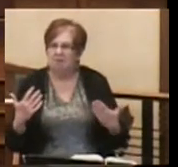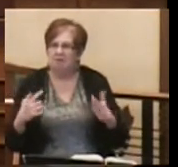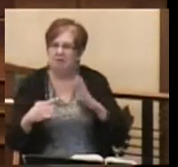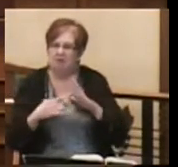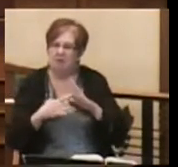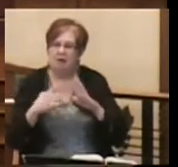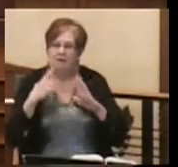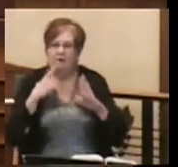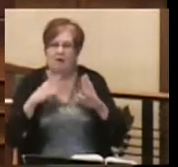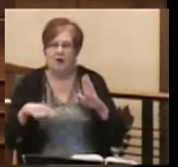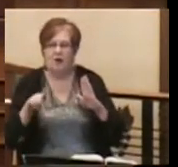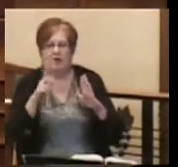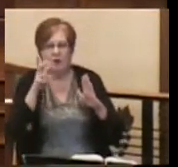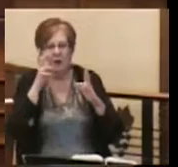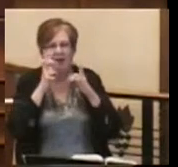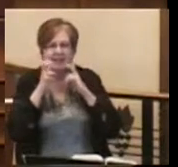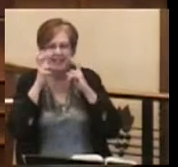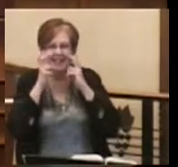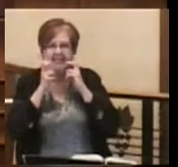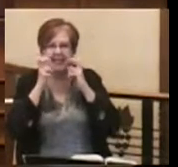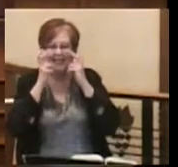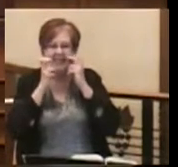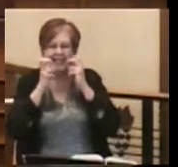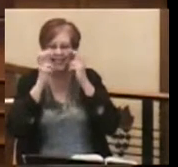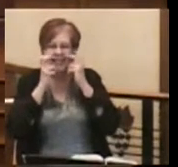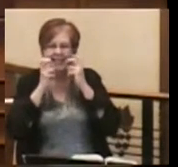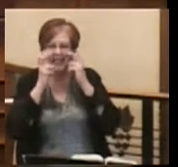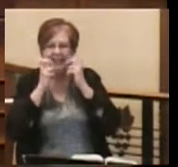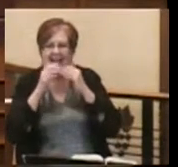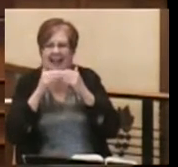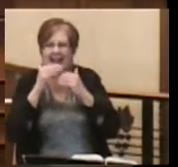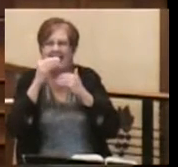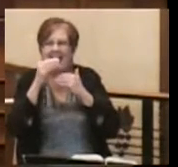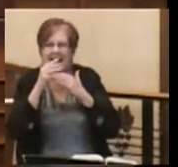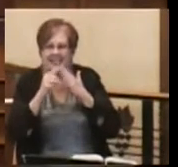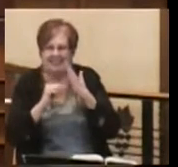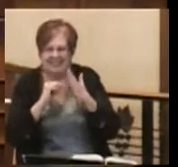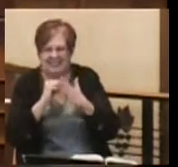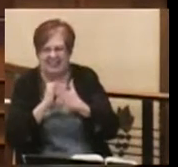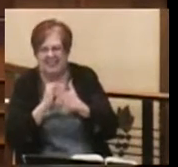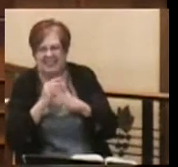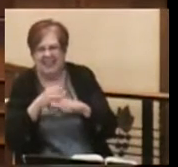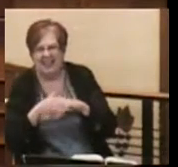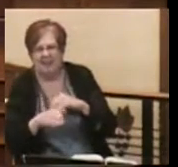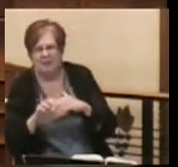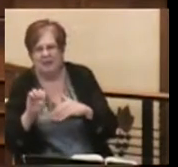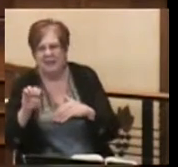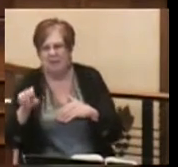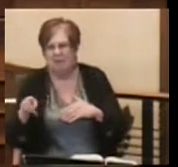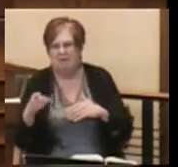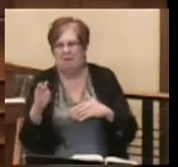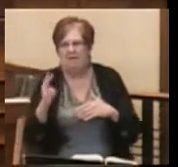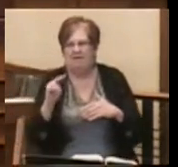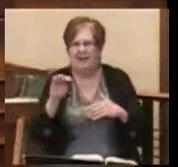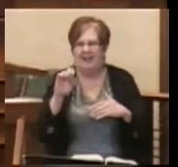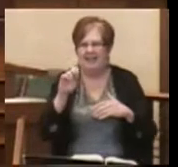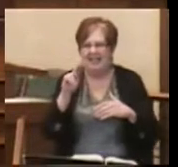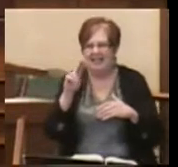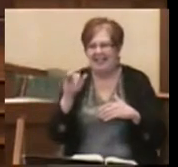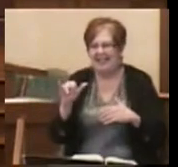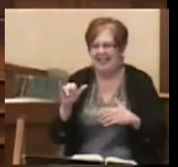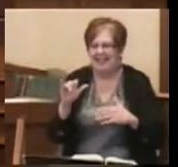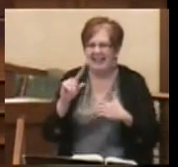evoke for you, if you were listening carefully, the next season after Epiphany, the season